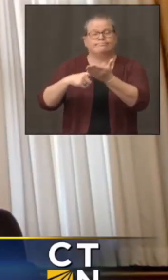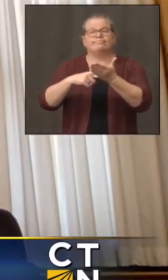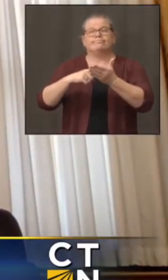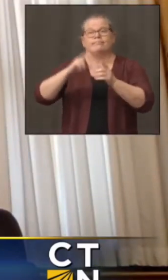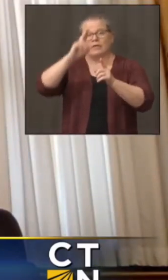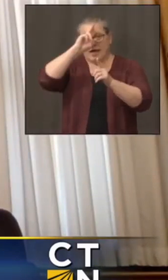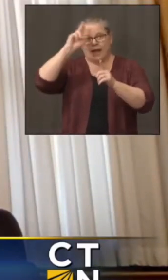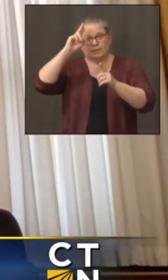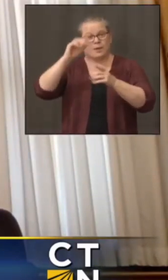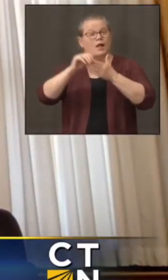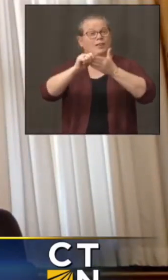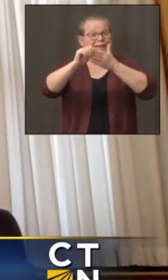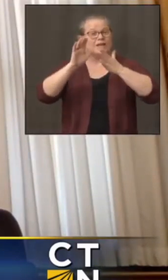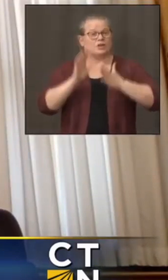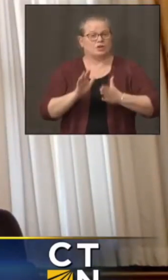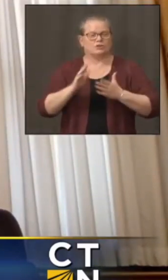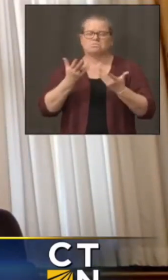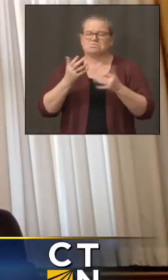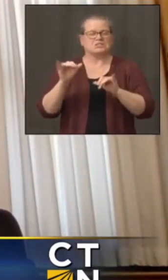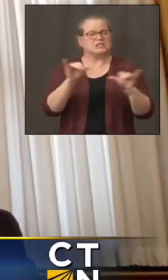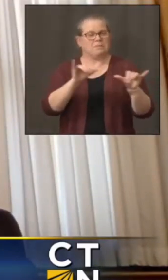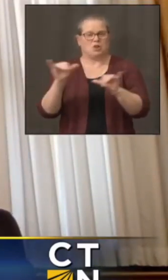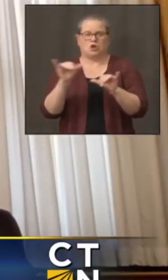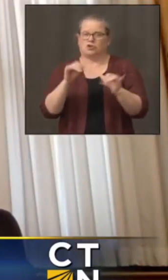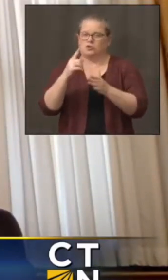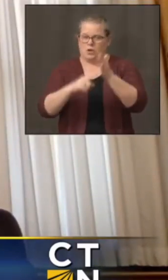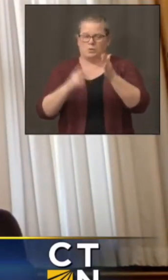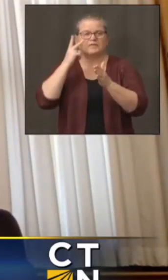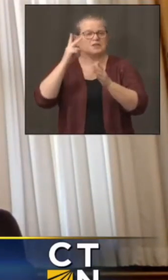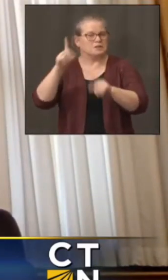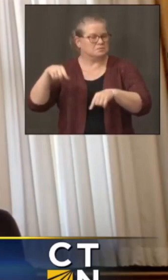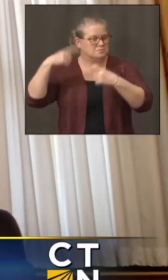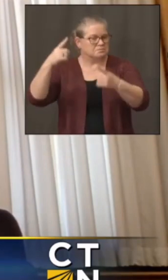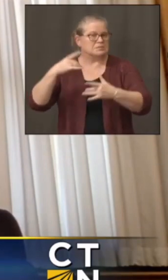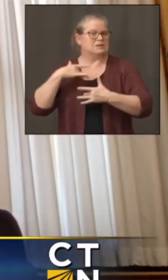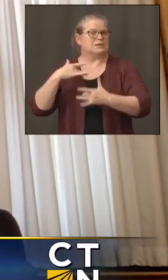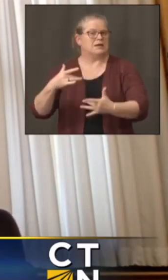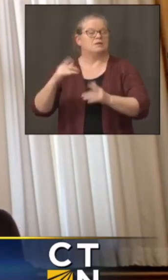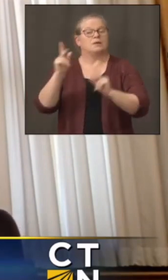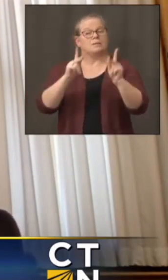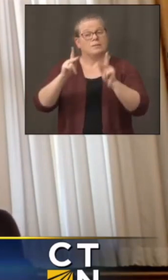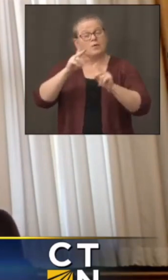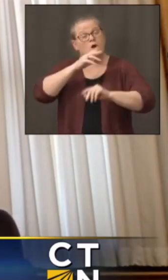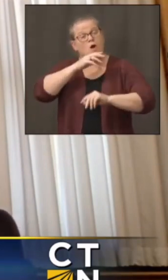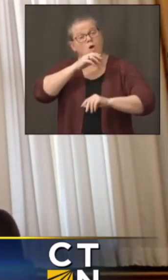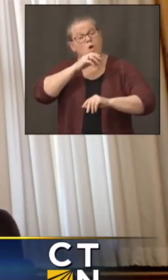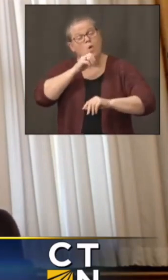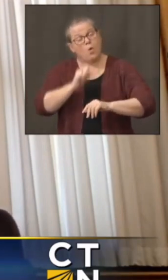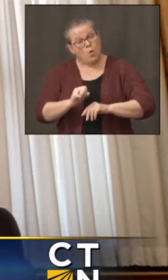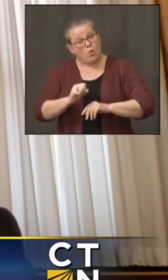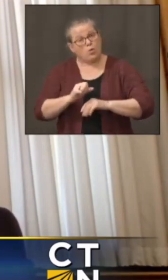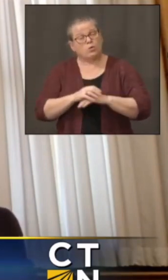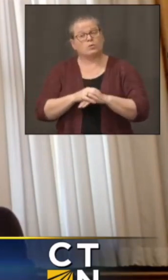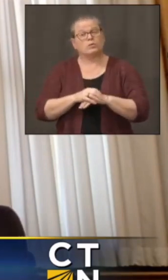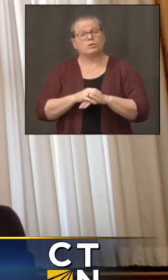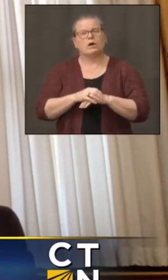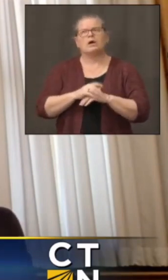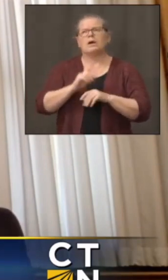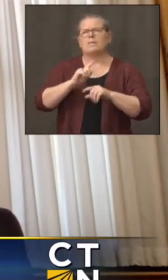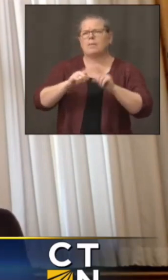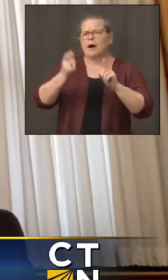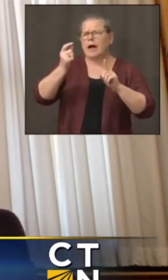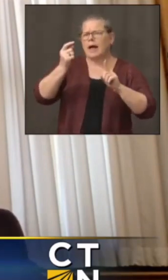similar demographic to what we've seen throughout the pandemic. It tends to be older, although it's slightly, just slightly,